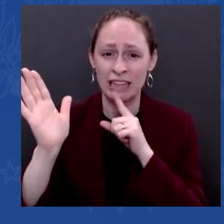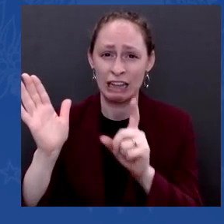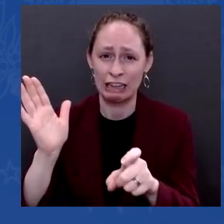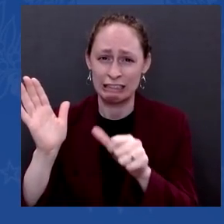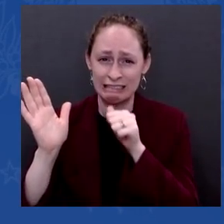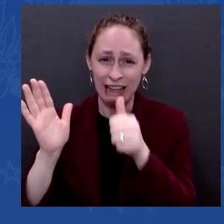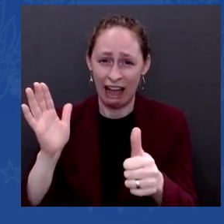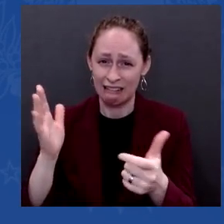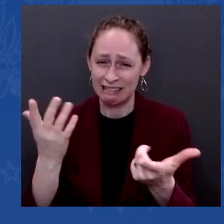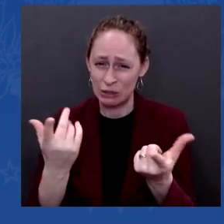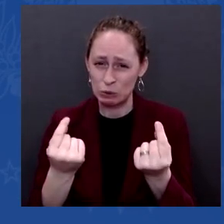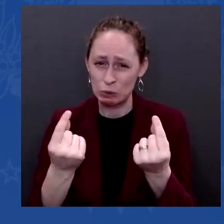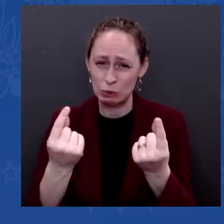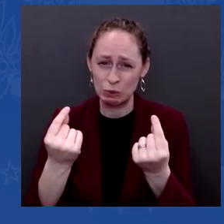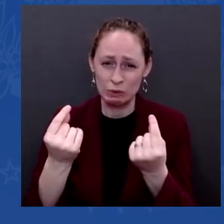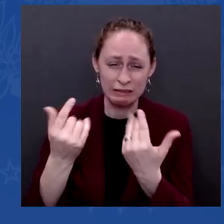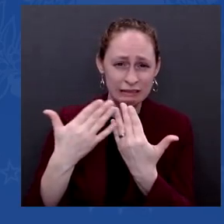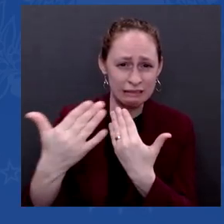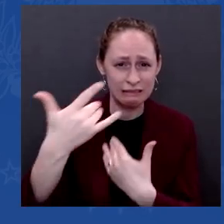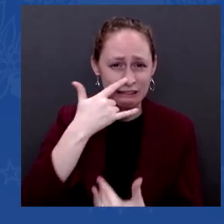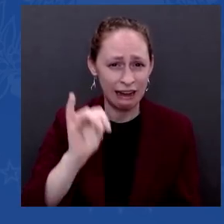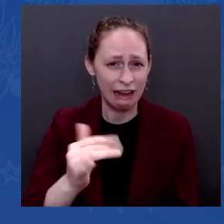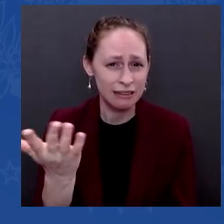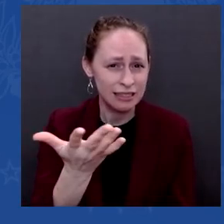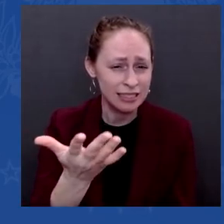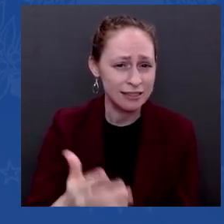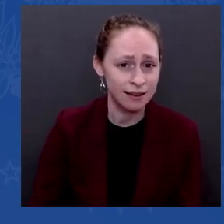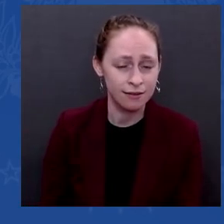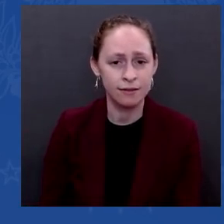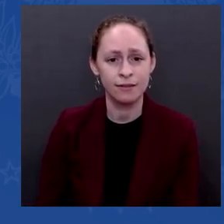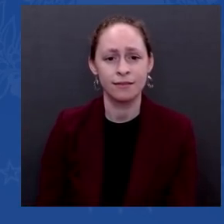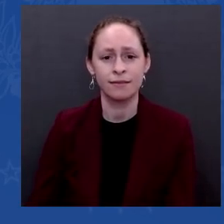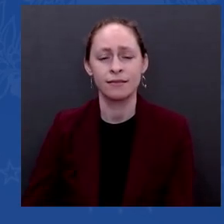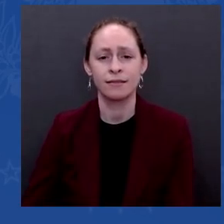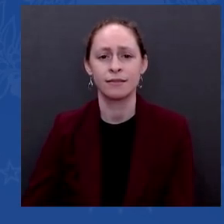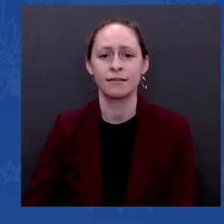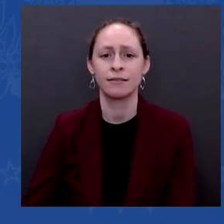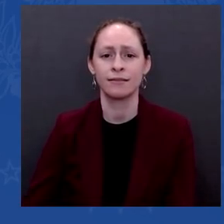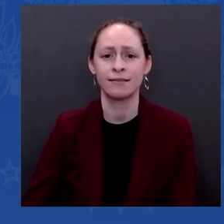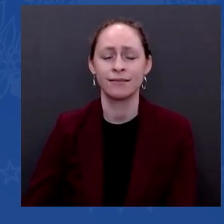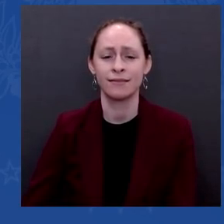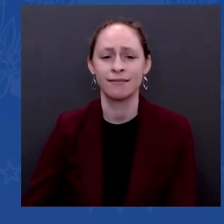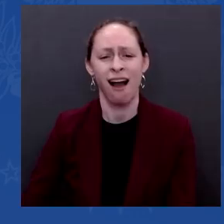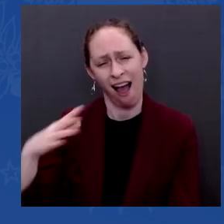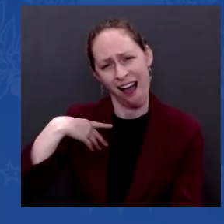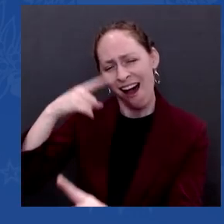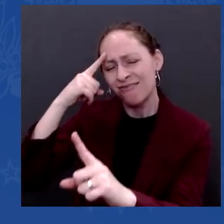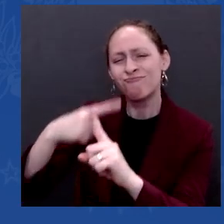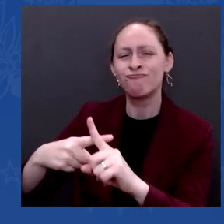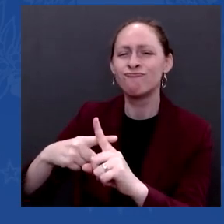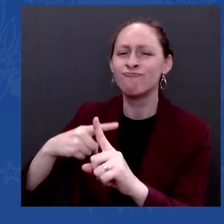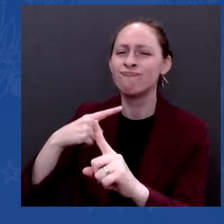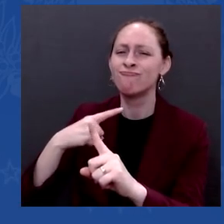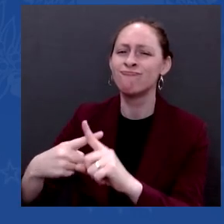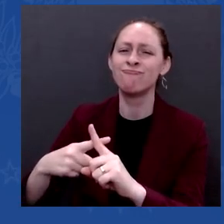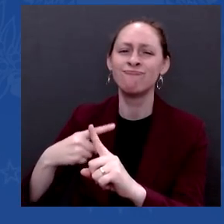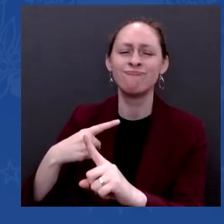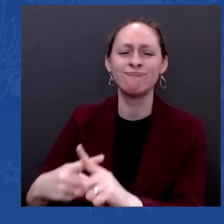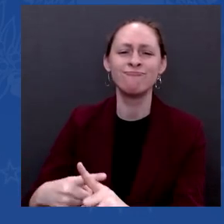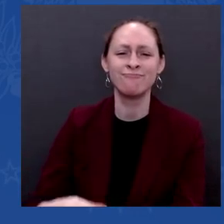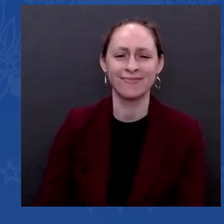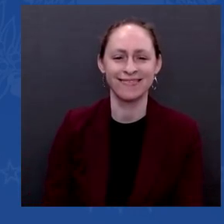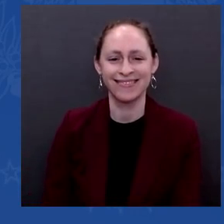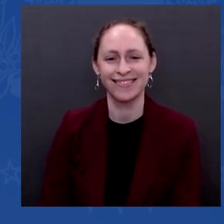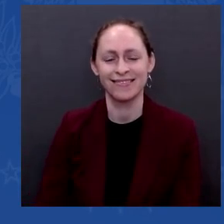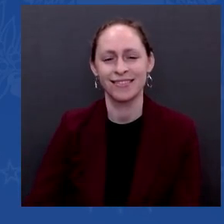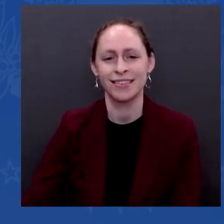overpromise, but I have probably outperformed what anybody thought would happen. The fact of the matter is that